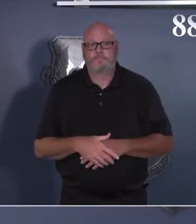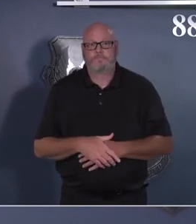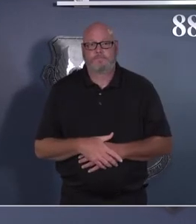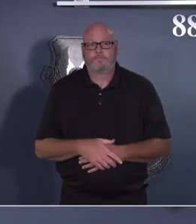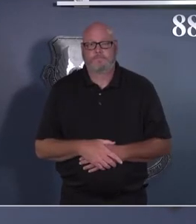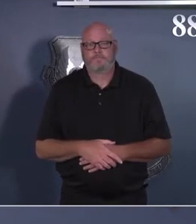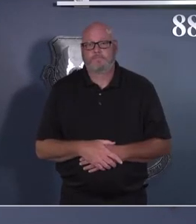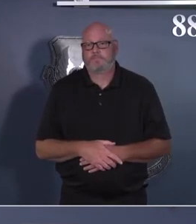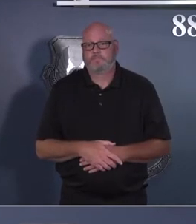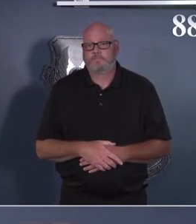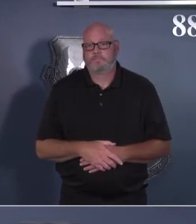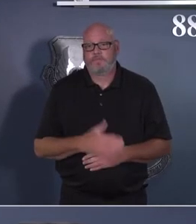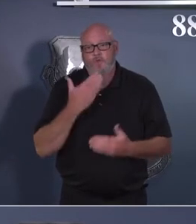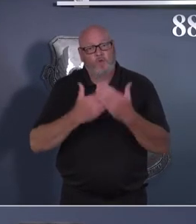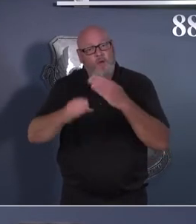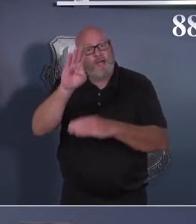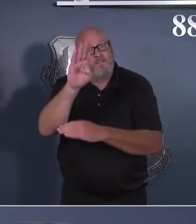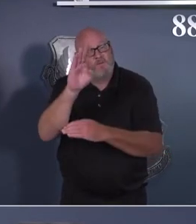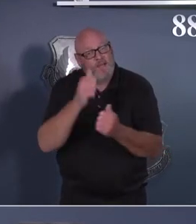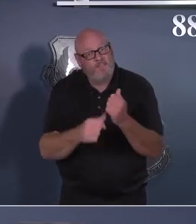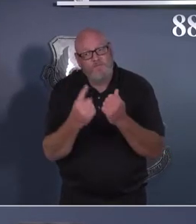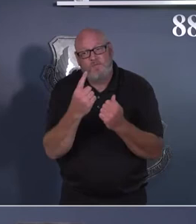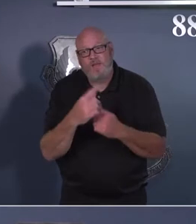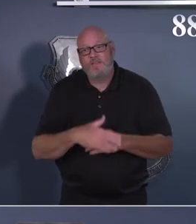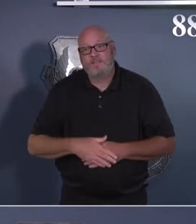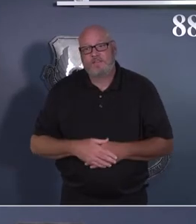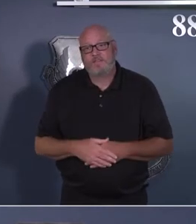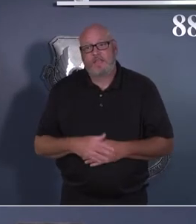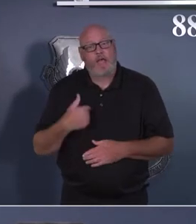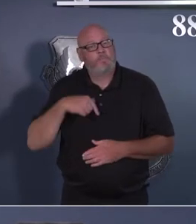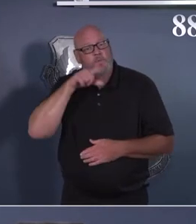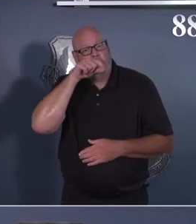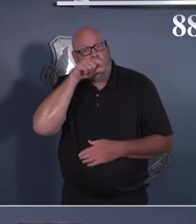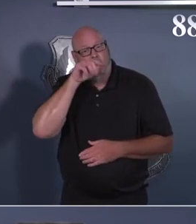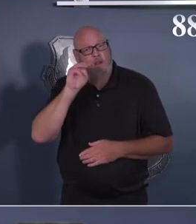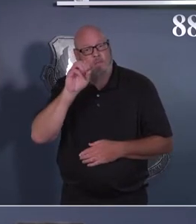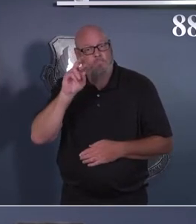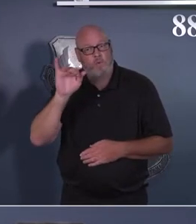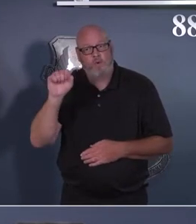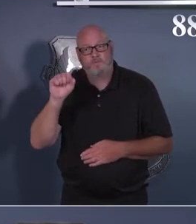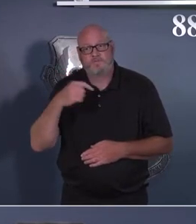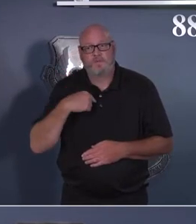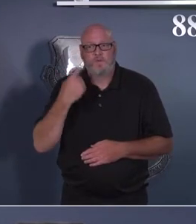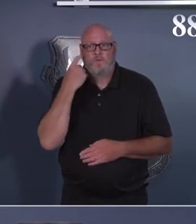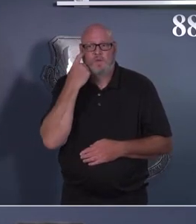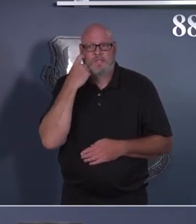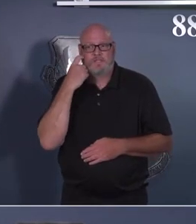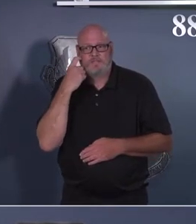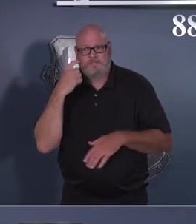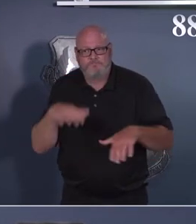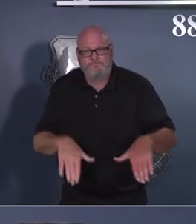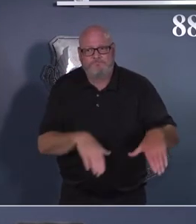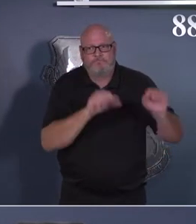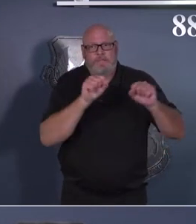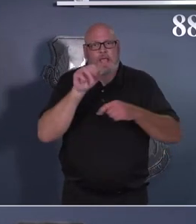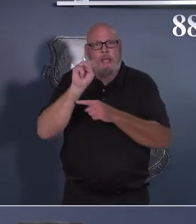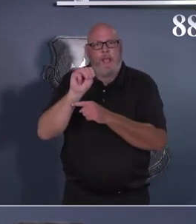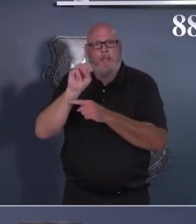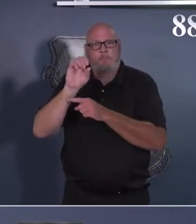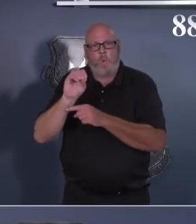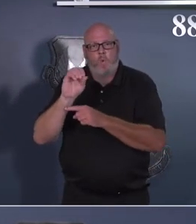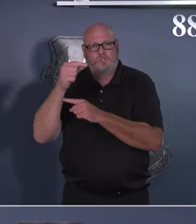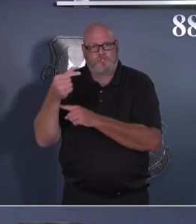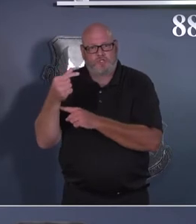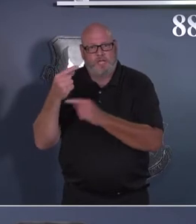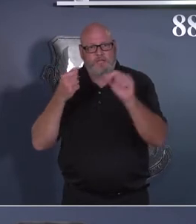Good afternoon, everyone. I'm Serena Morse, and I recently took command of the mission support group here, and I'm super excited to be a part of Team Right-PAT